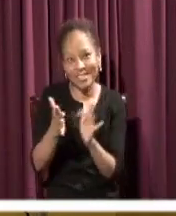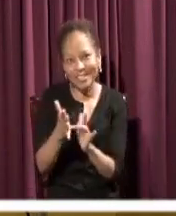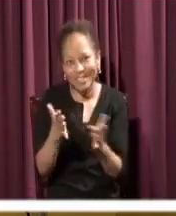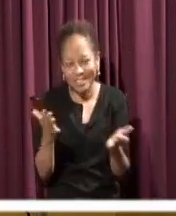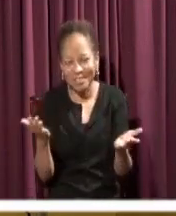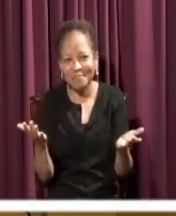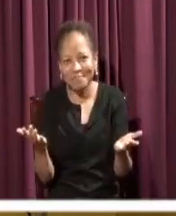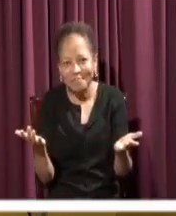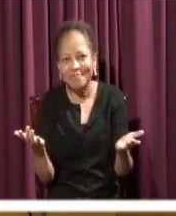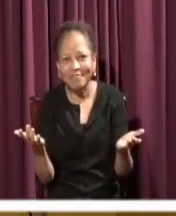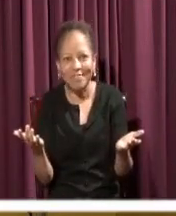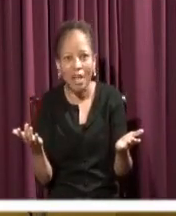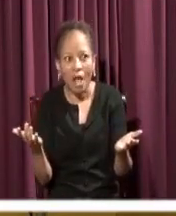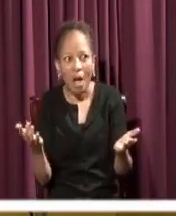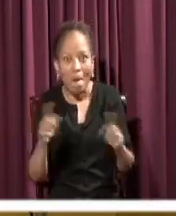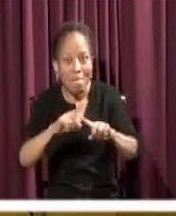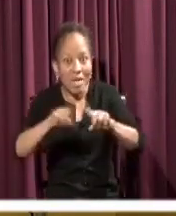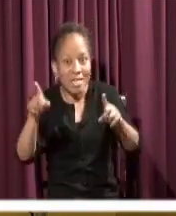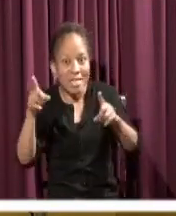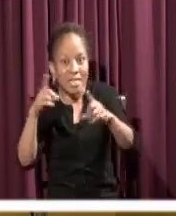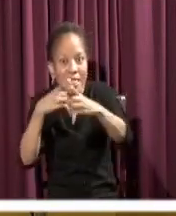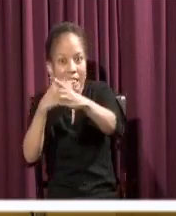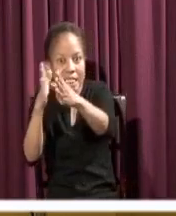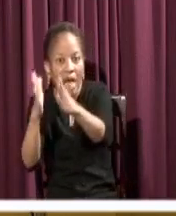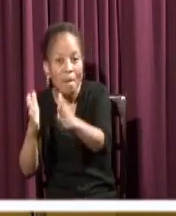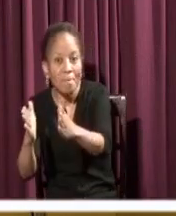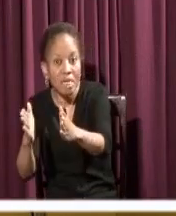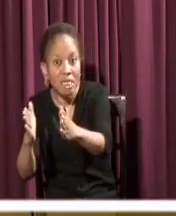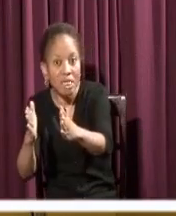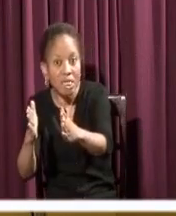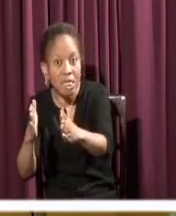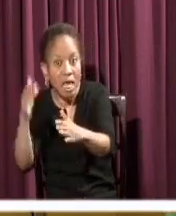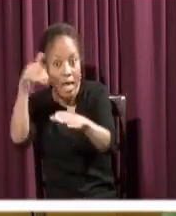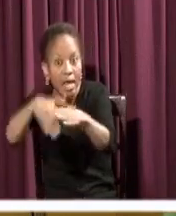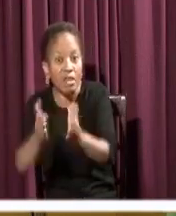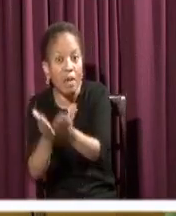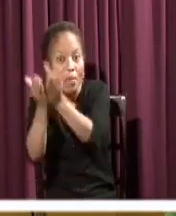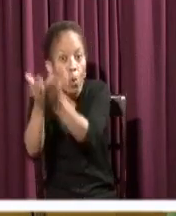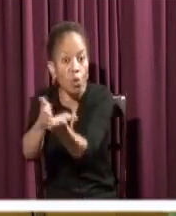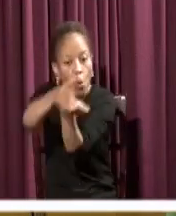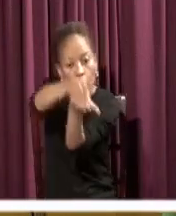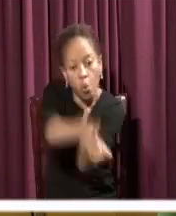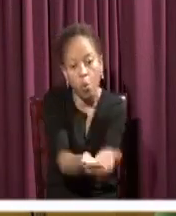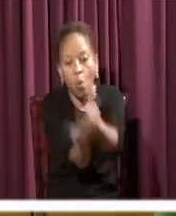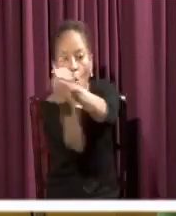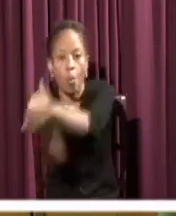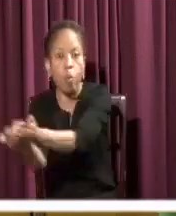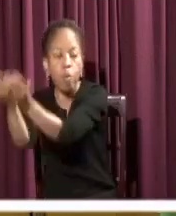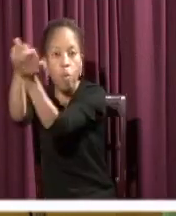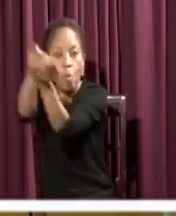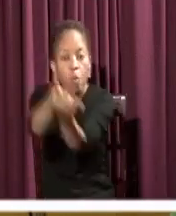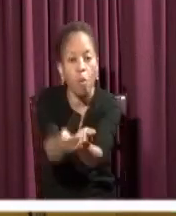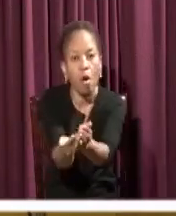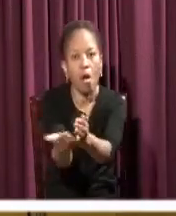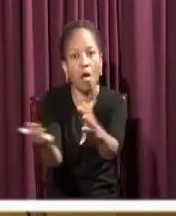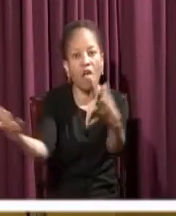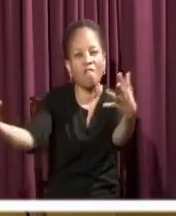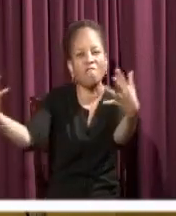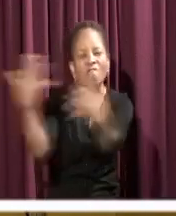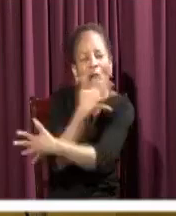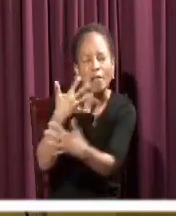And of course, you guys are terrified. And this is the first clue that Matthew is giving us.